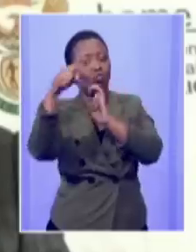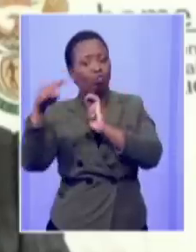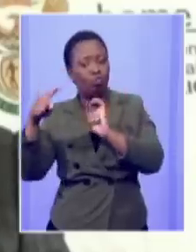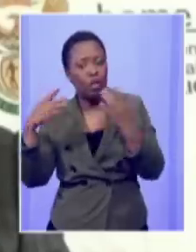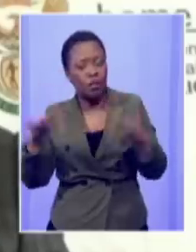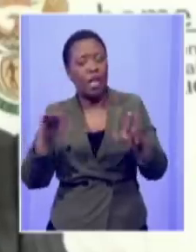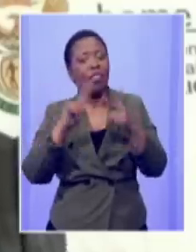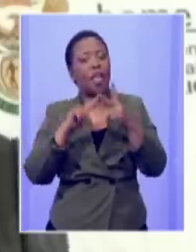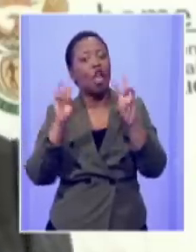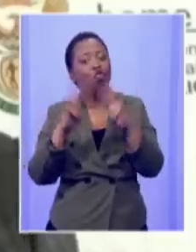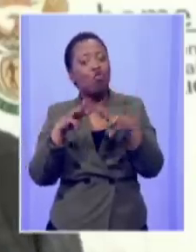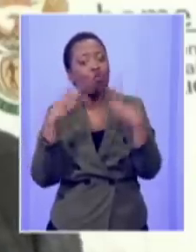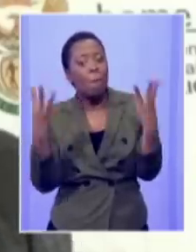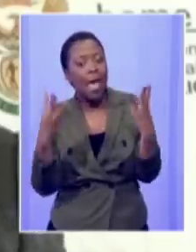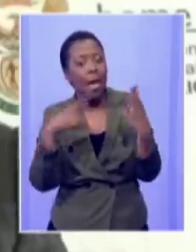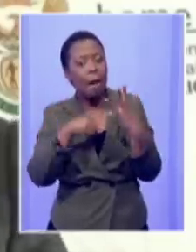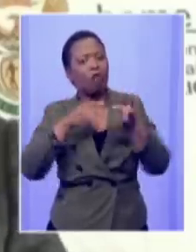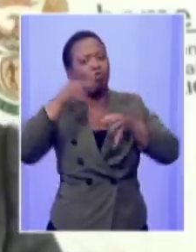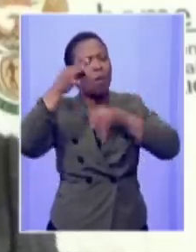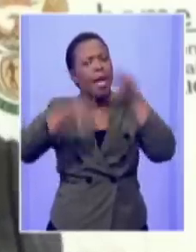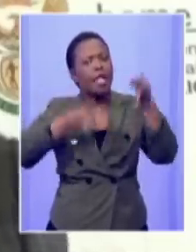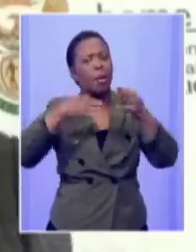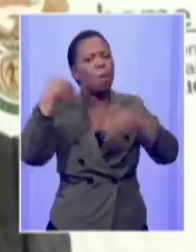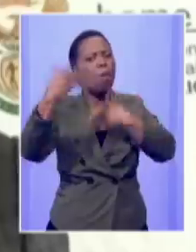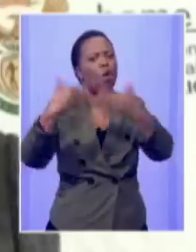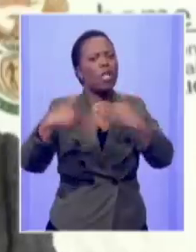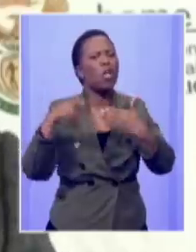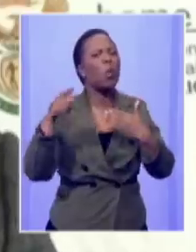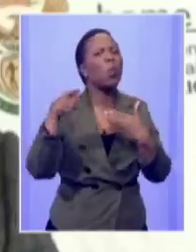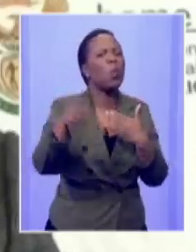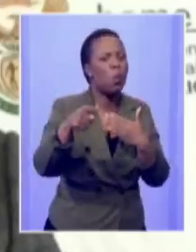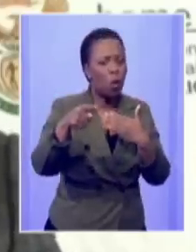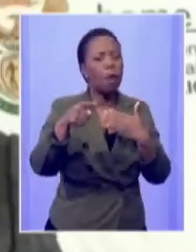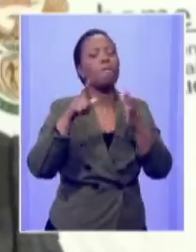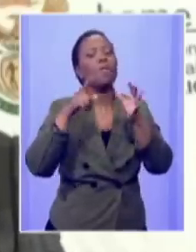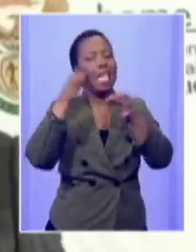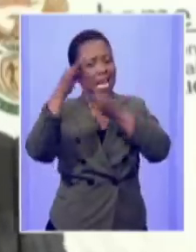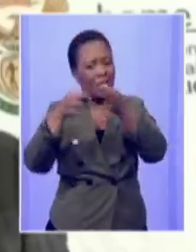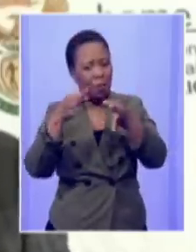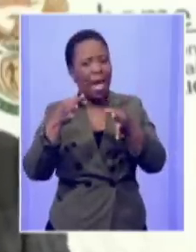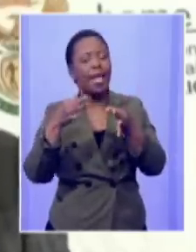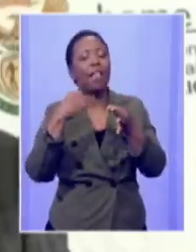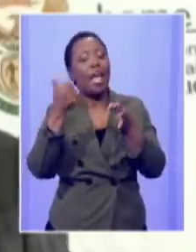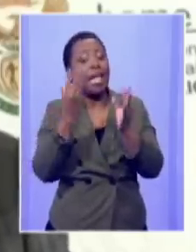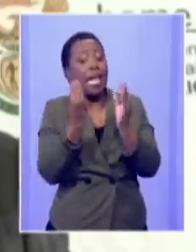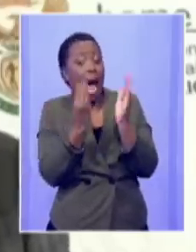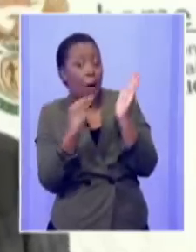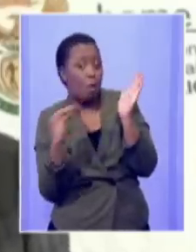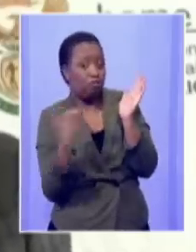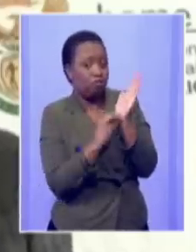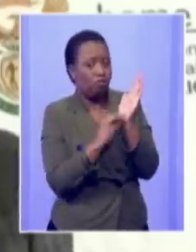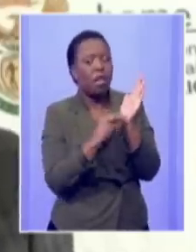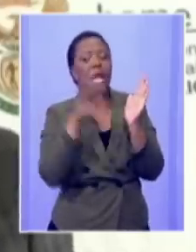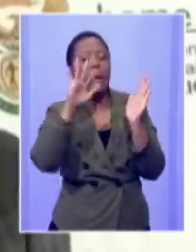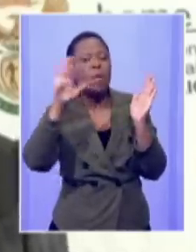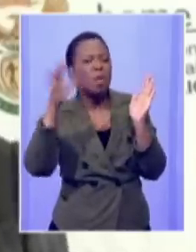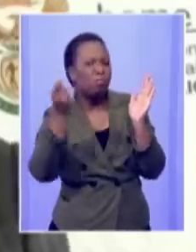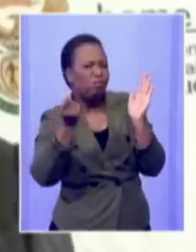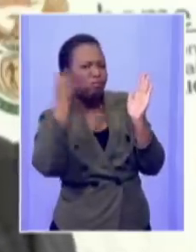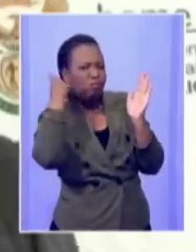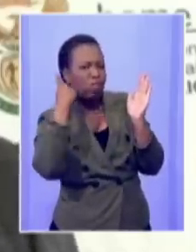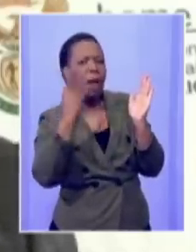newspapers to explain this whole process we left the number there and said those who do not understand please come forward